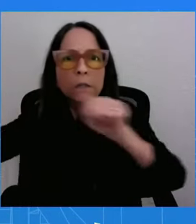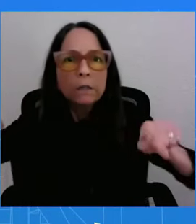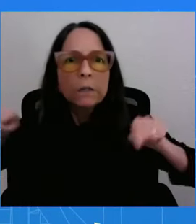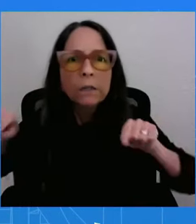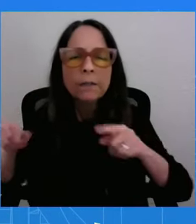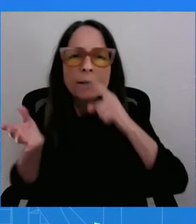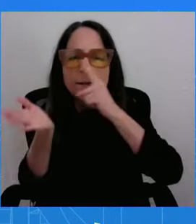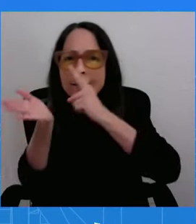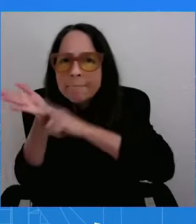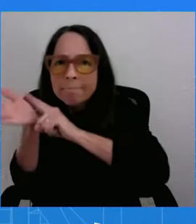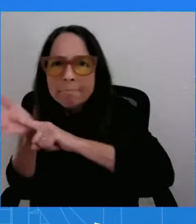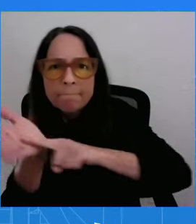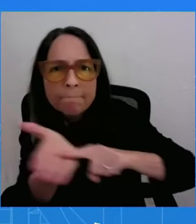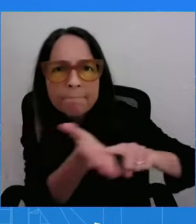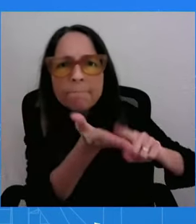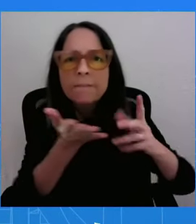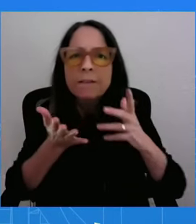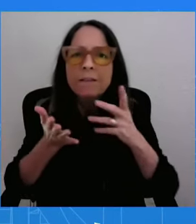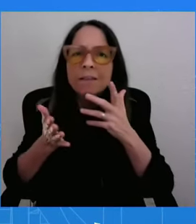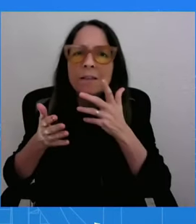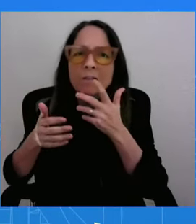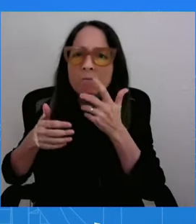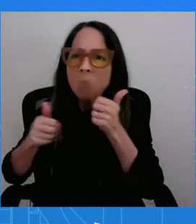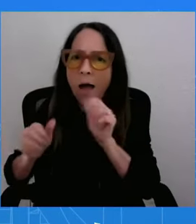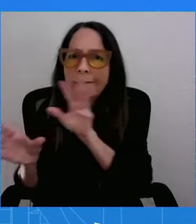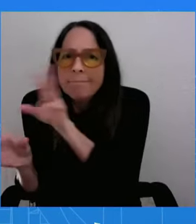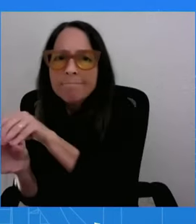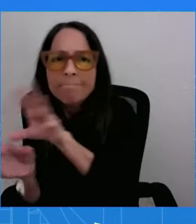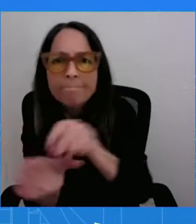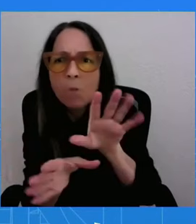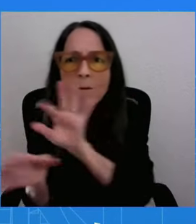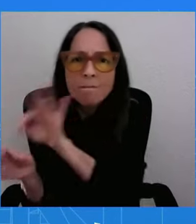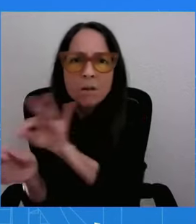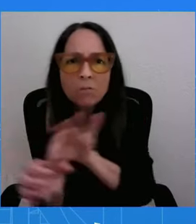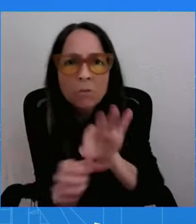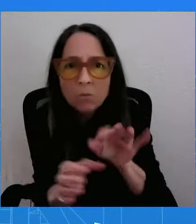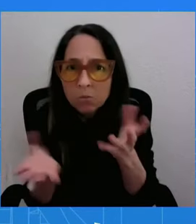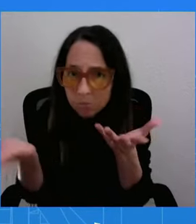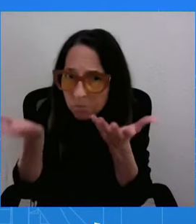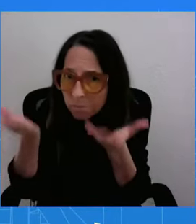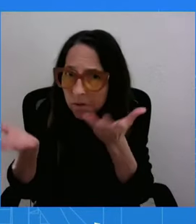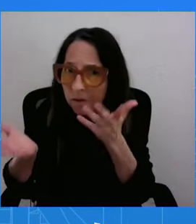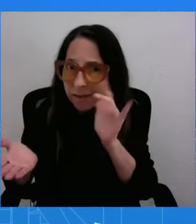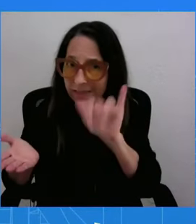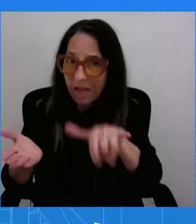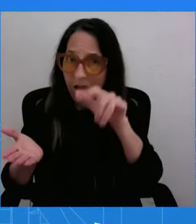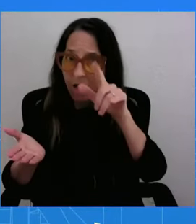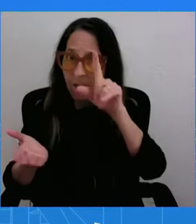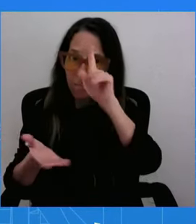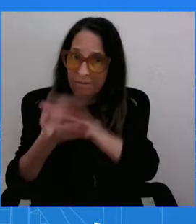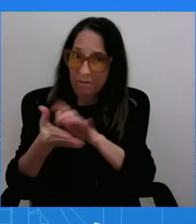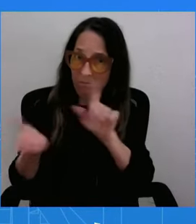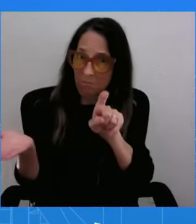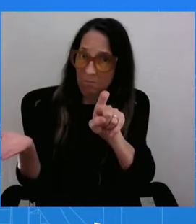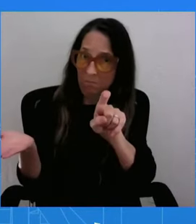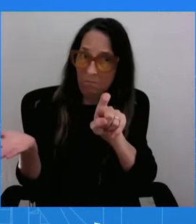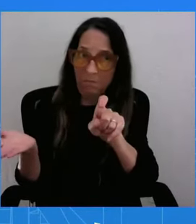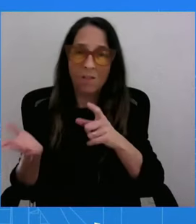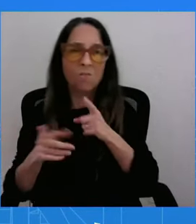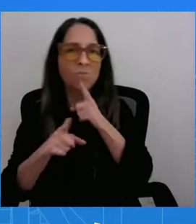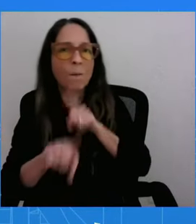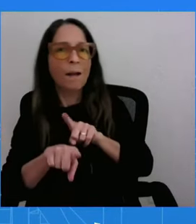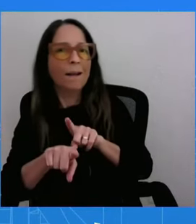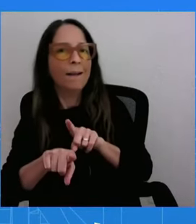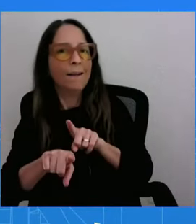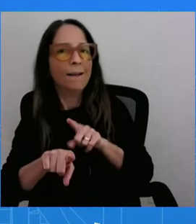are using these same tools, particularly through RT and covert influence, to affect foreign elections.